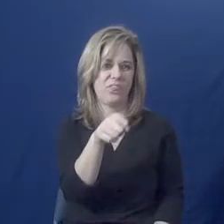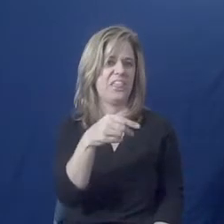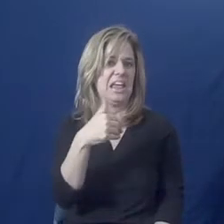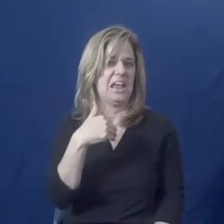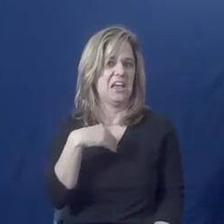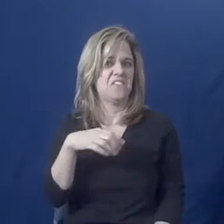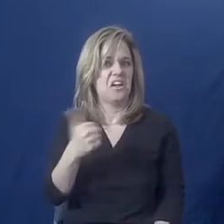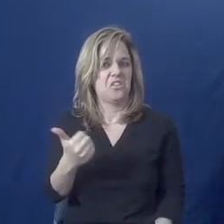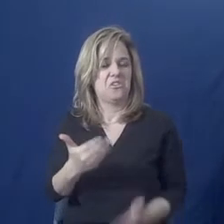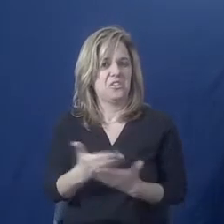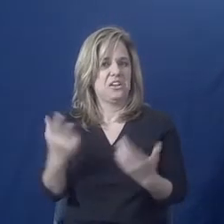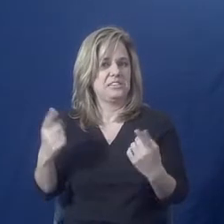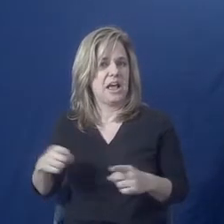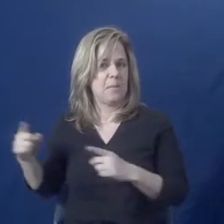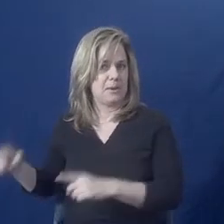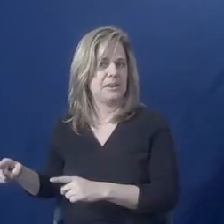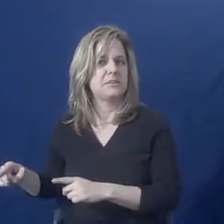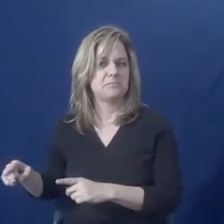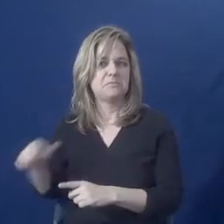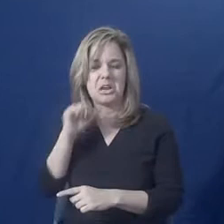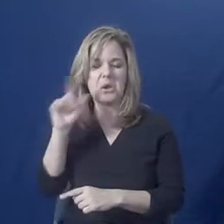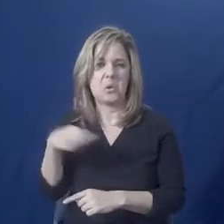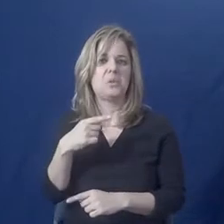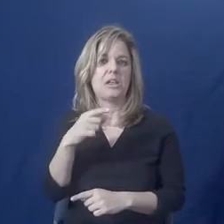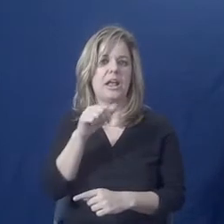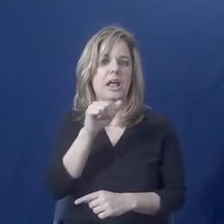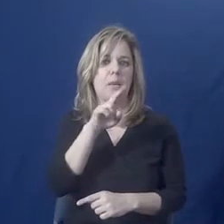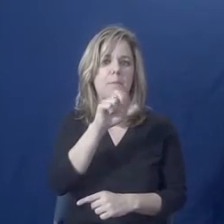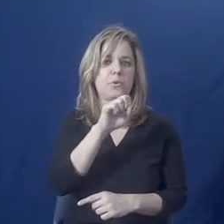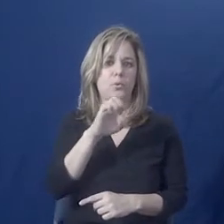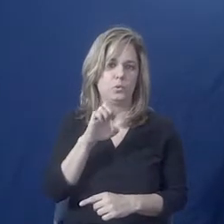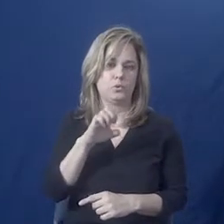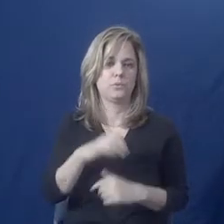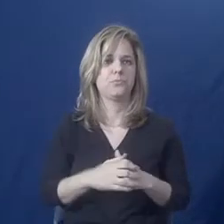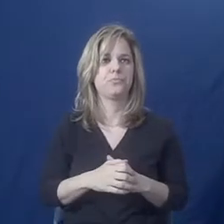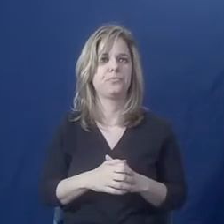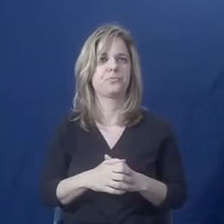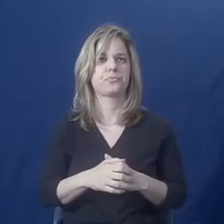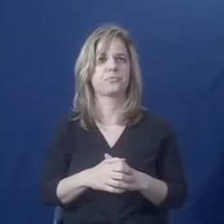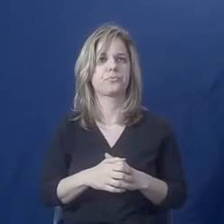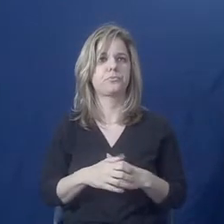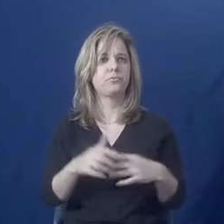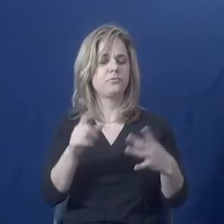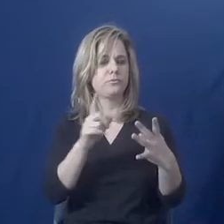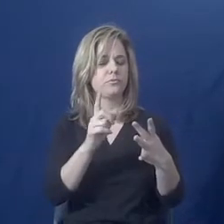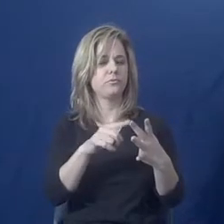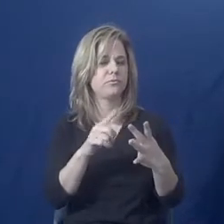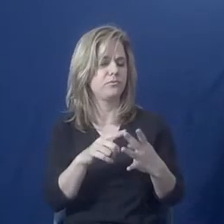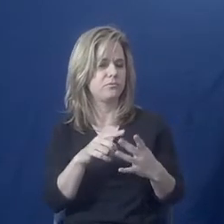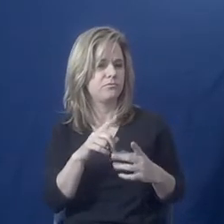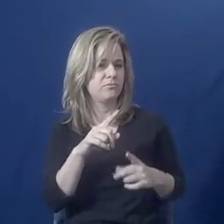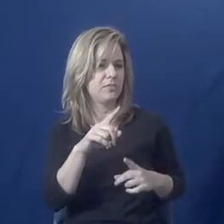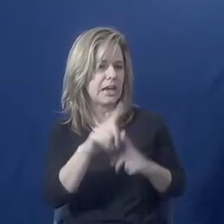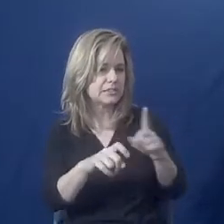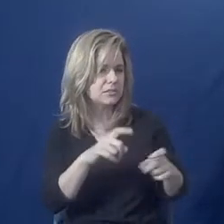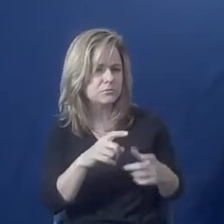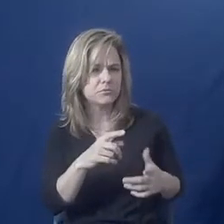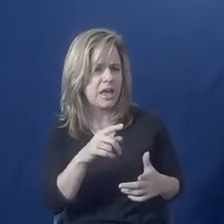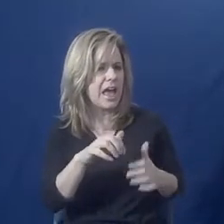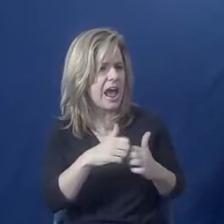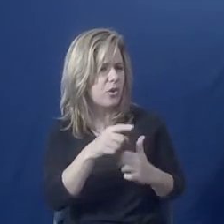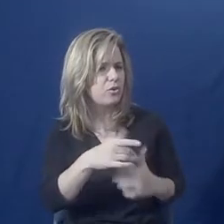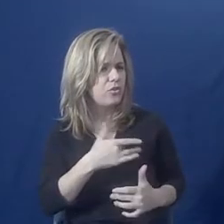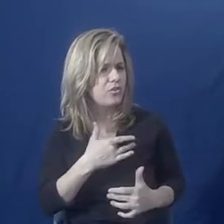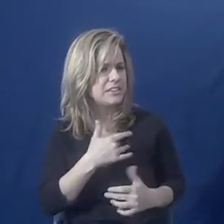go on in their life besides abuse. Talk to them about what makes them feel safe and what makes them feel